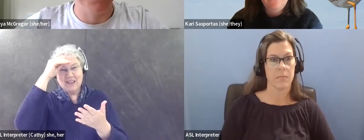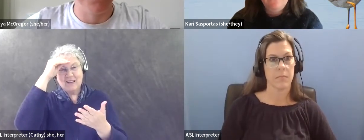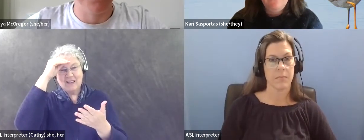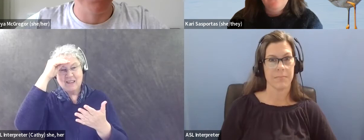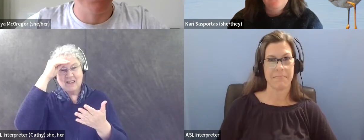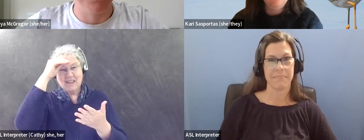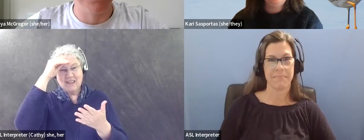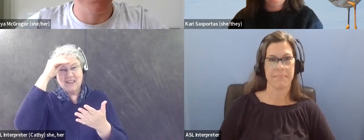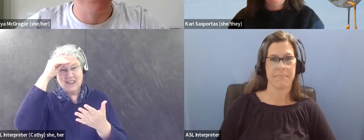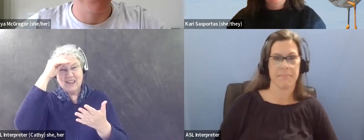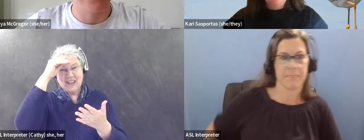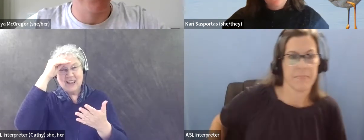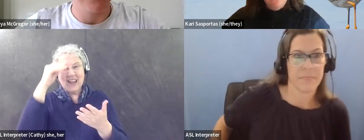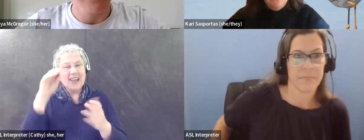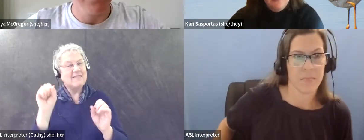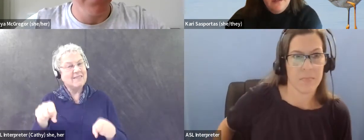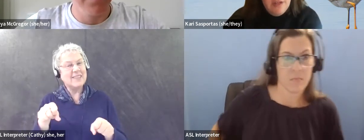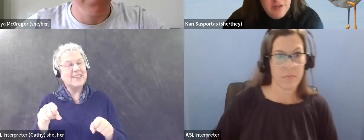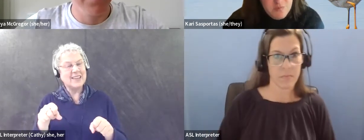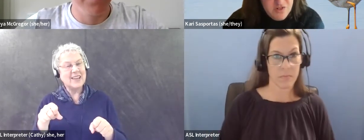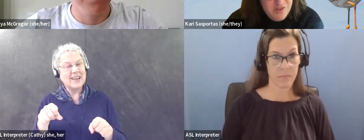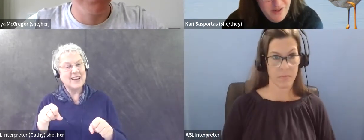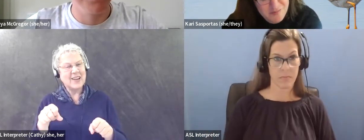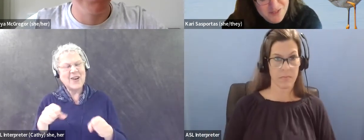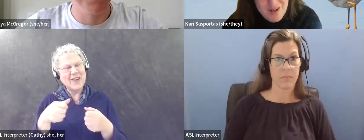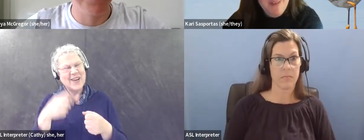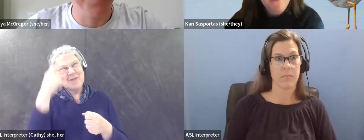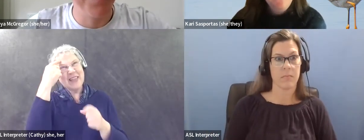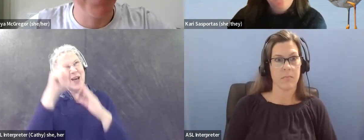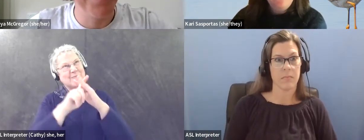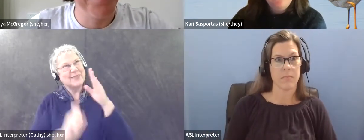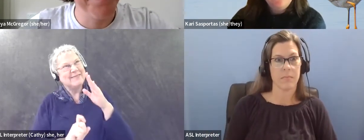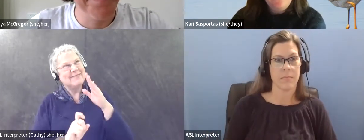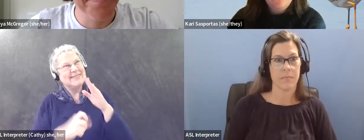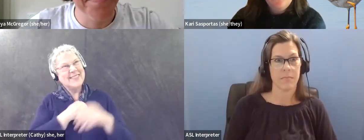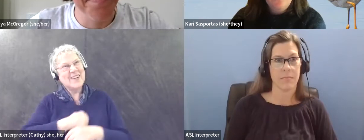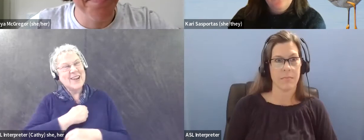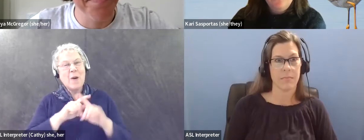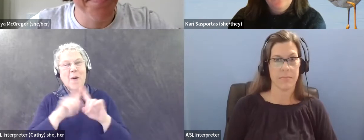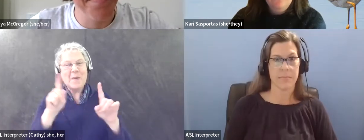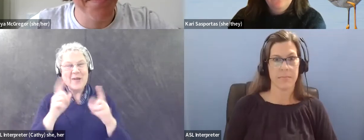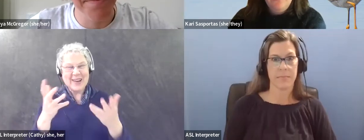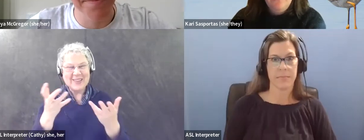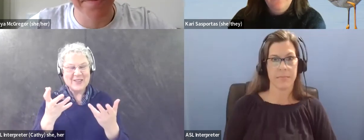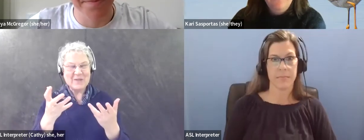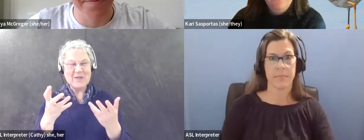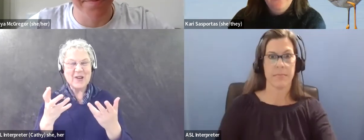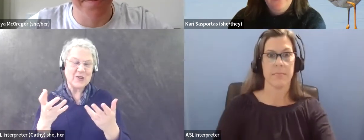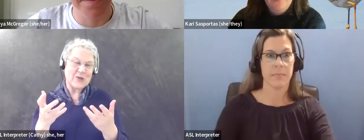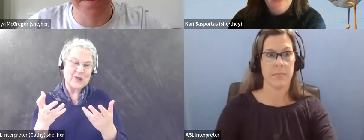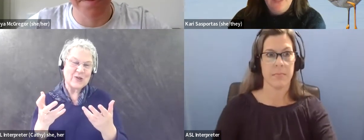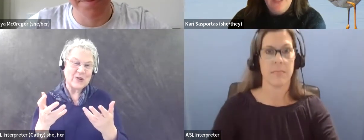uh, I guess I've lost my train of thought. I'm sorry, but I guess I just want to, um,